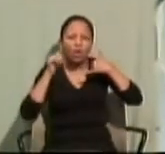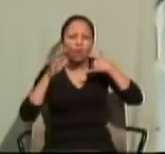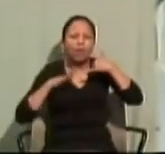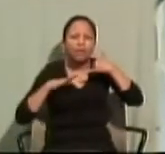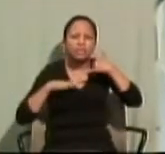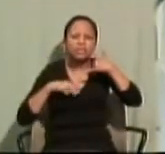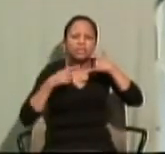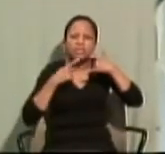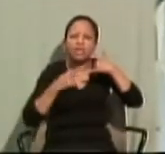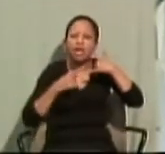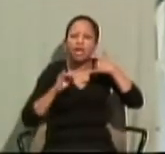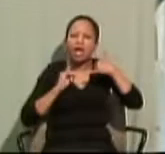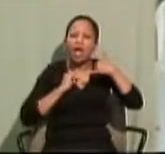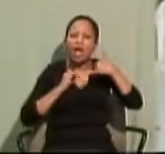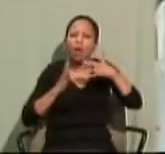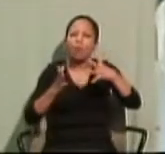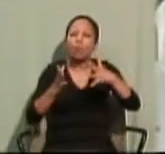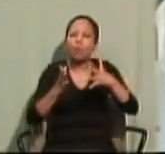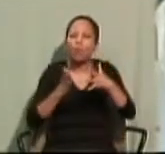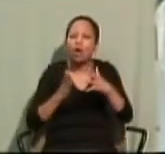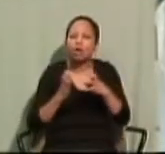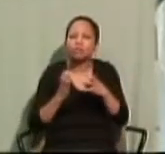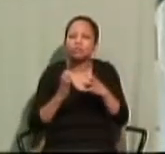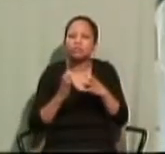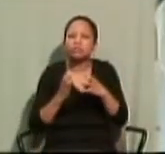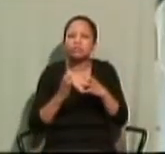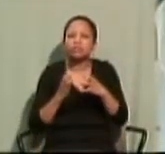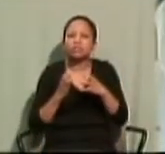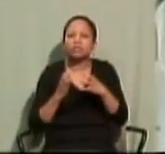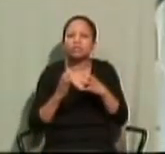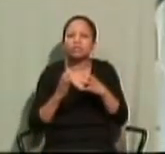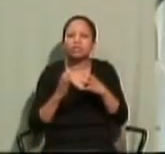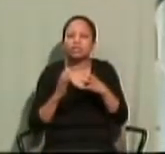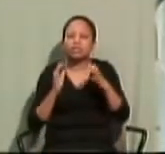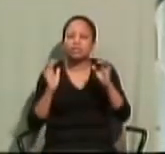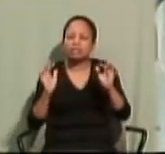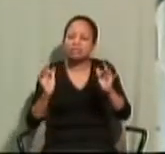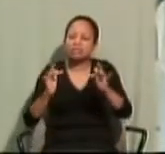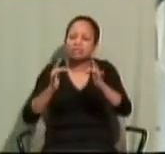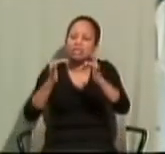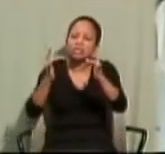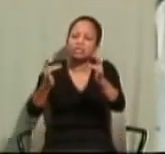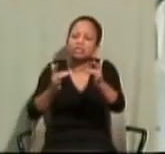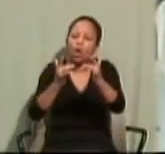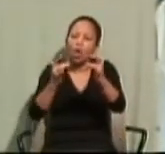want to sympathize with you